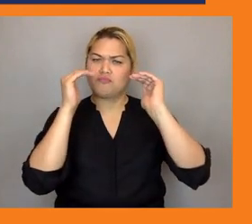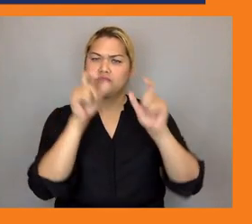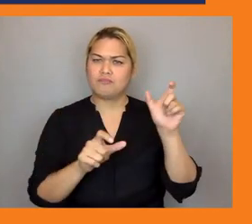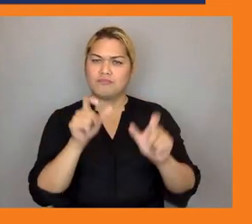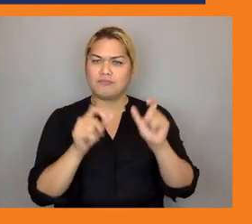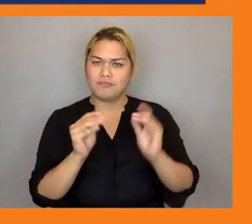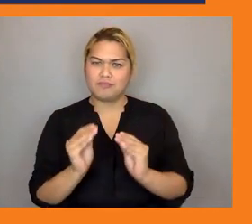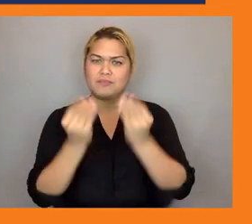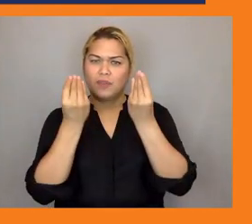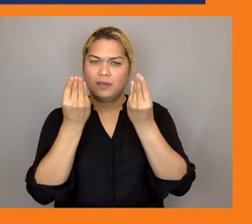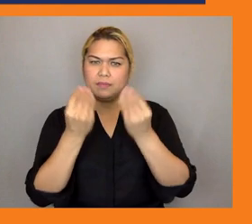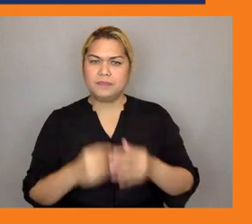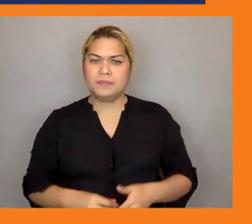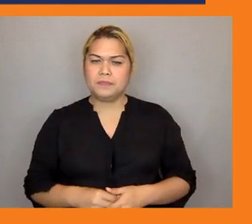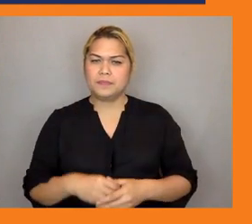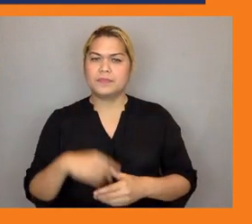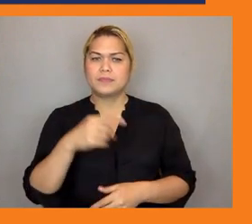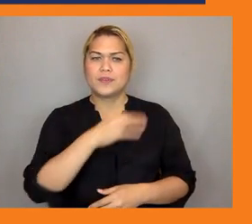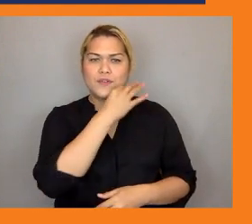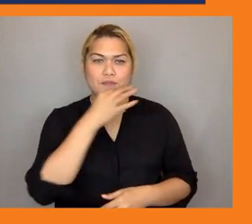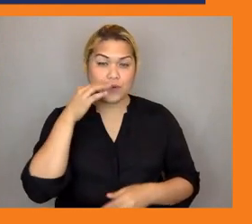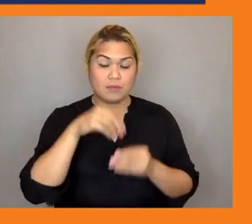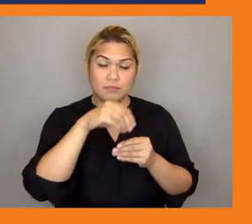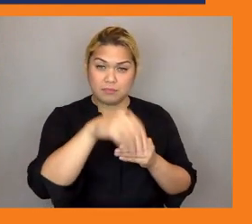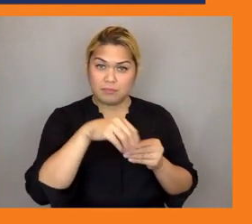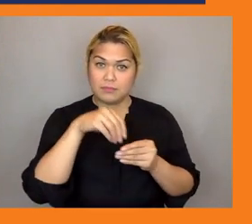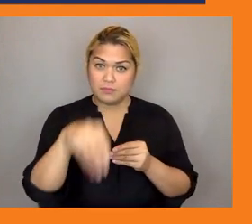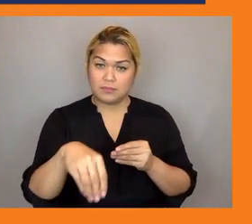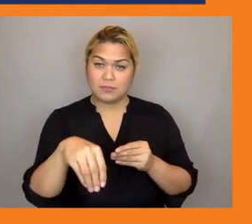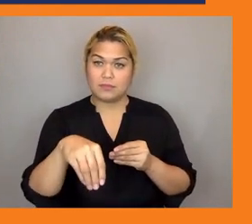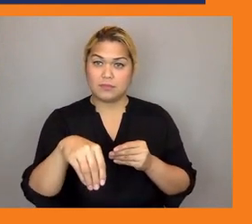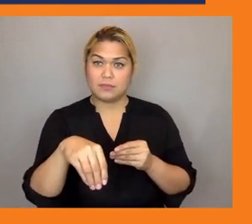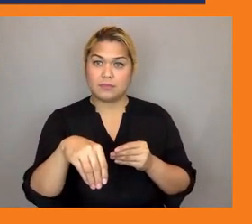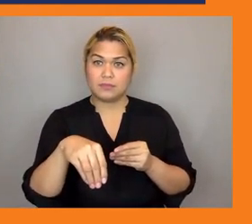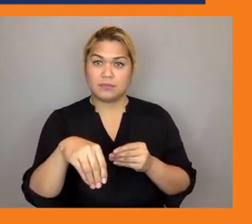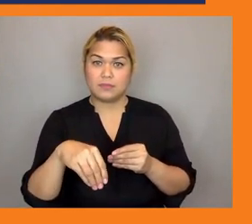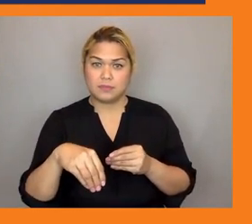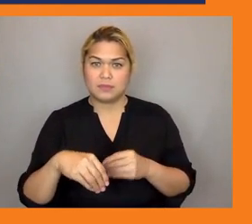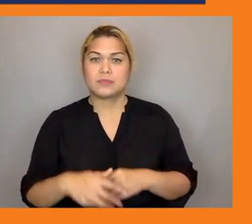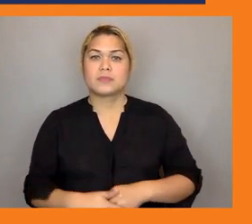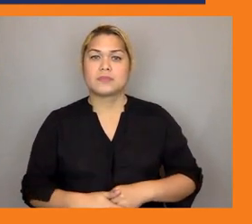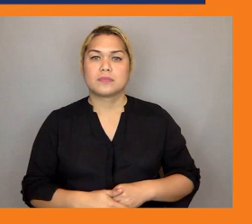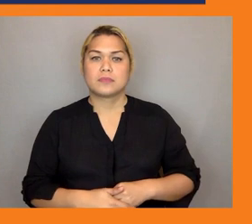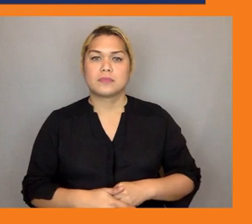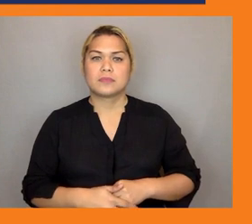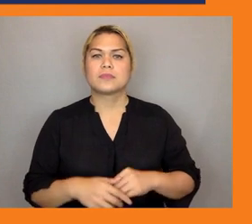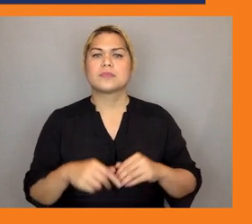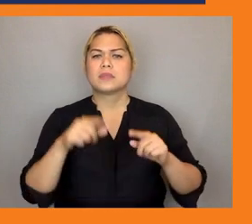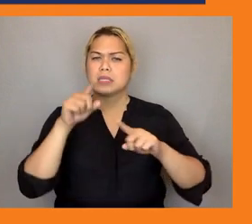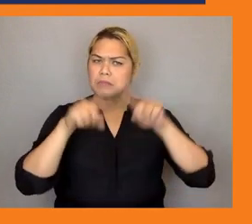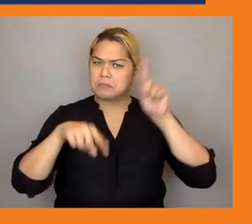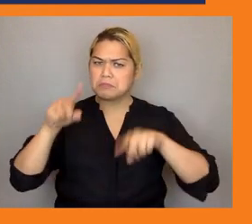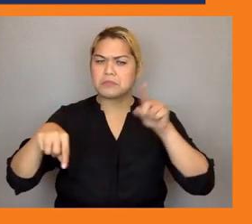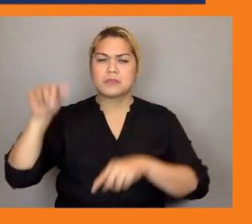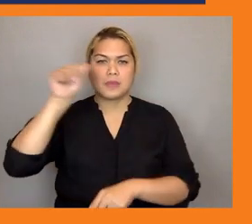industry in services across the asia pacific region over the past decades but agriculture still remains also in rural areas and